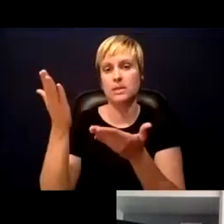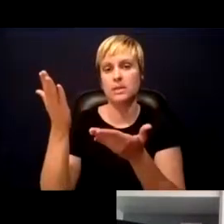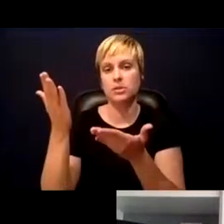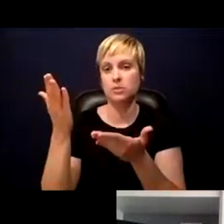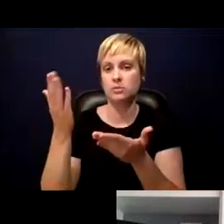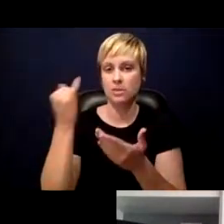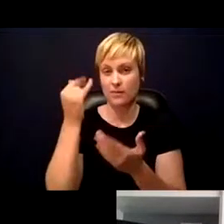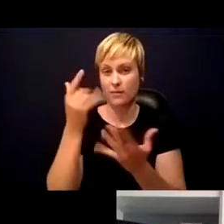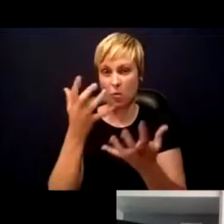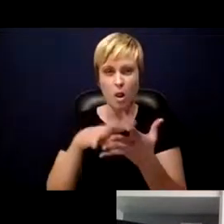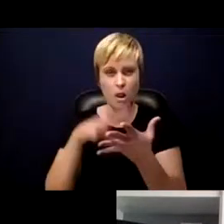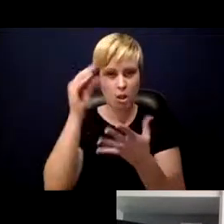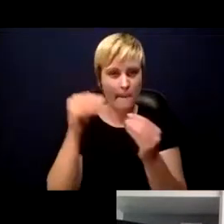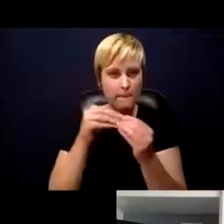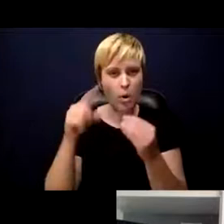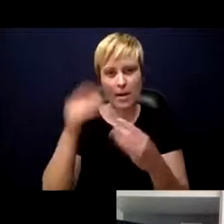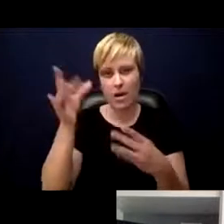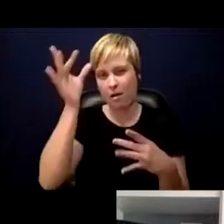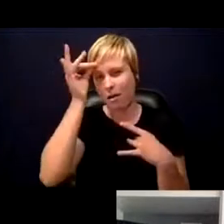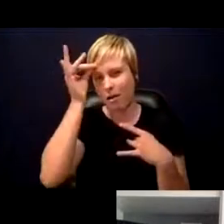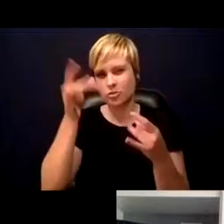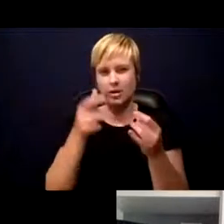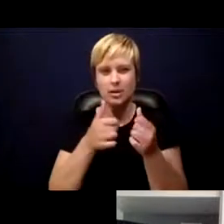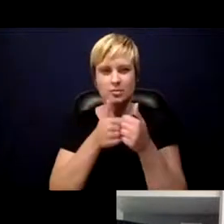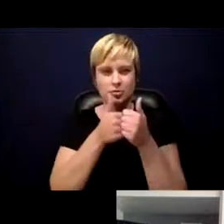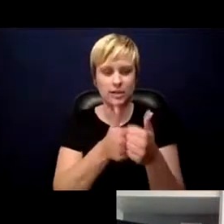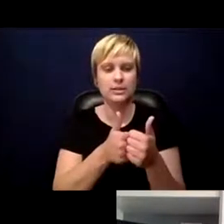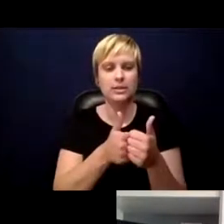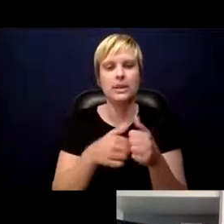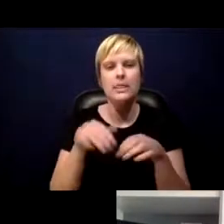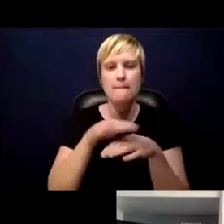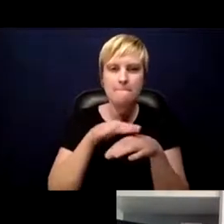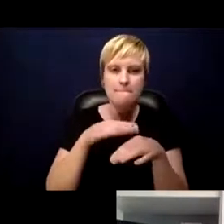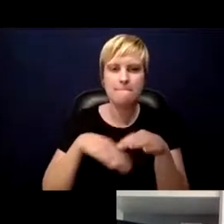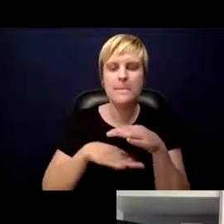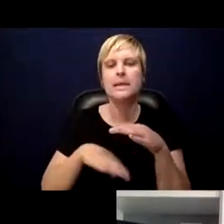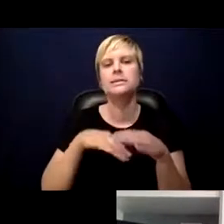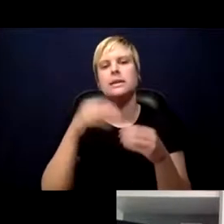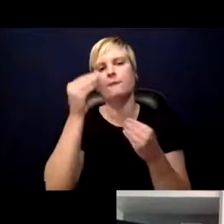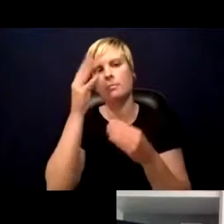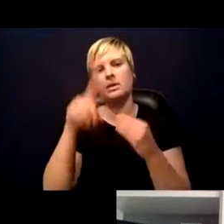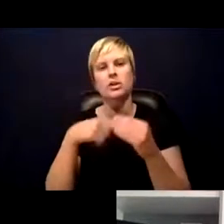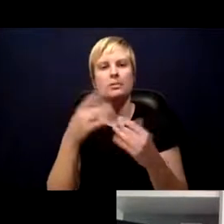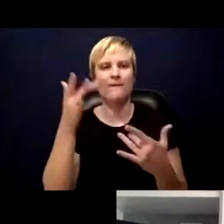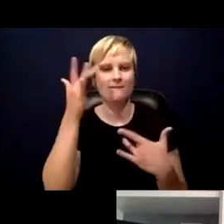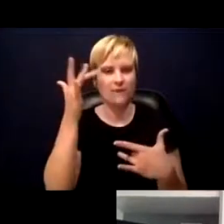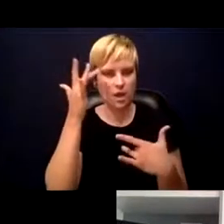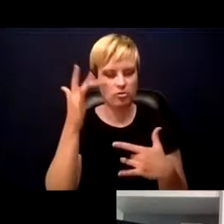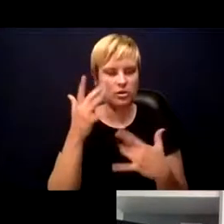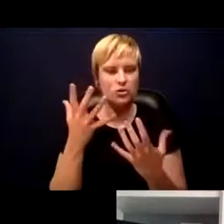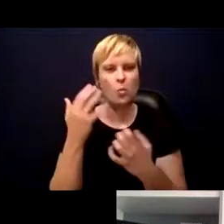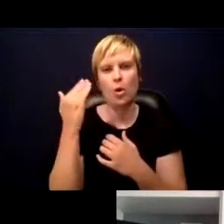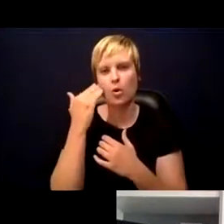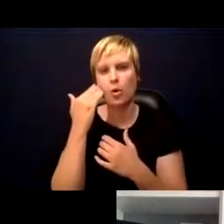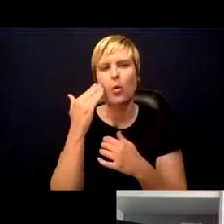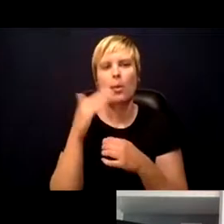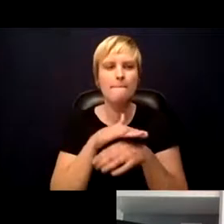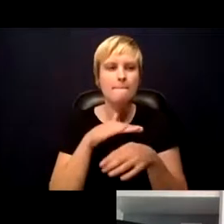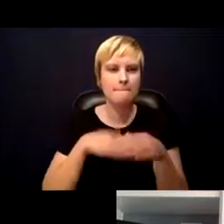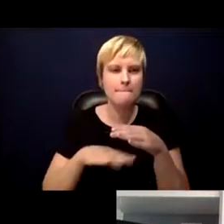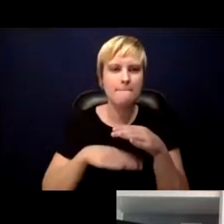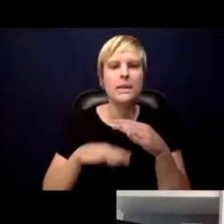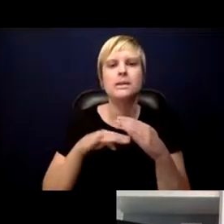want to know more about contact tracing, the basic information of the virus, you want to know the fundamentals of contact tracing,